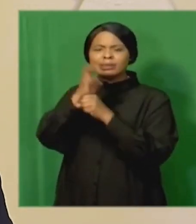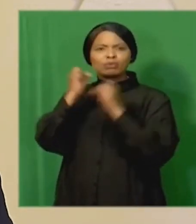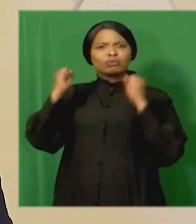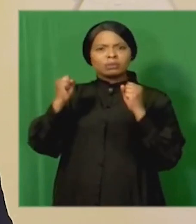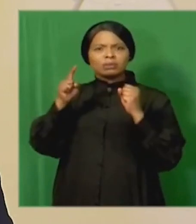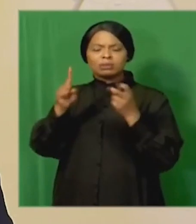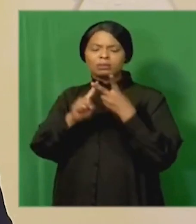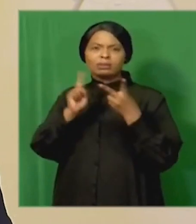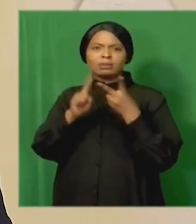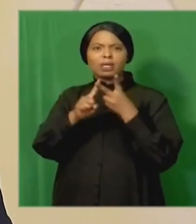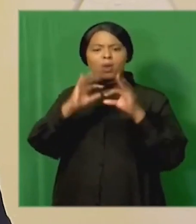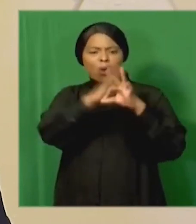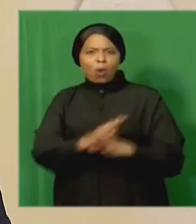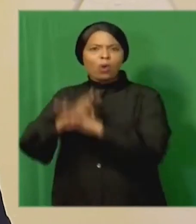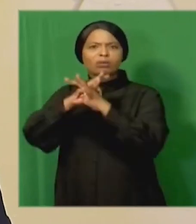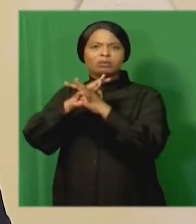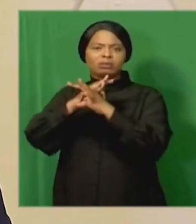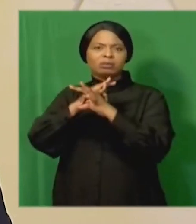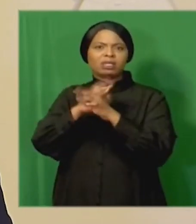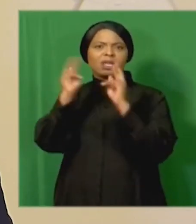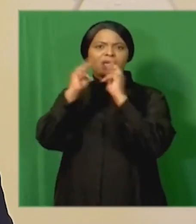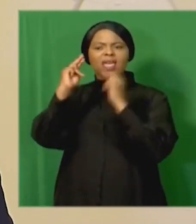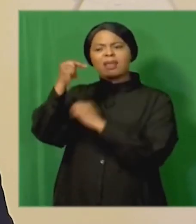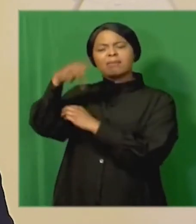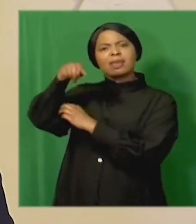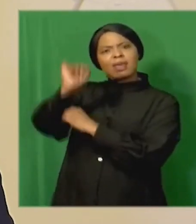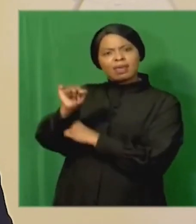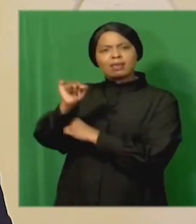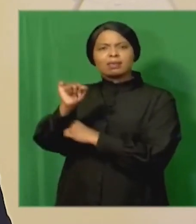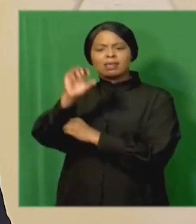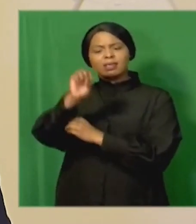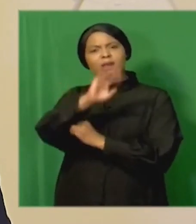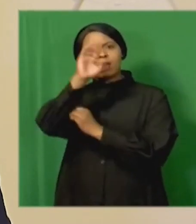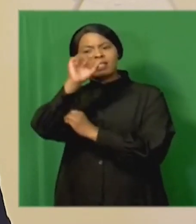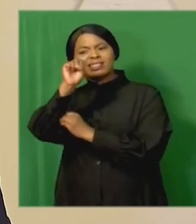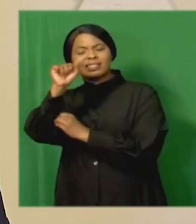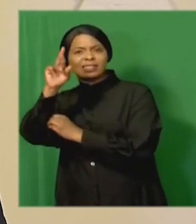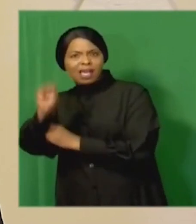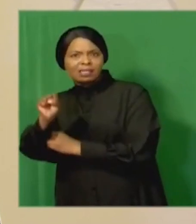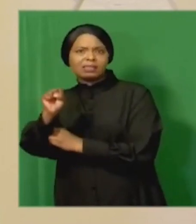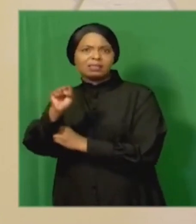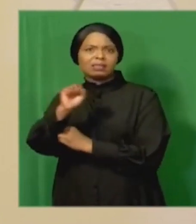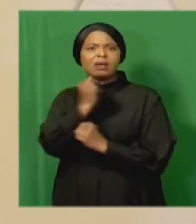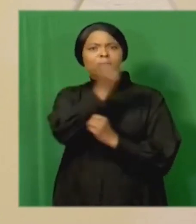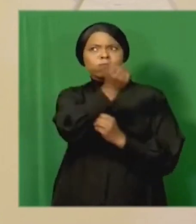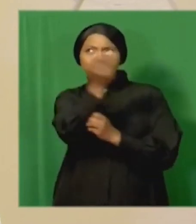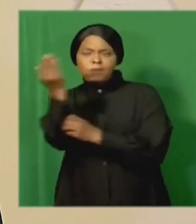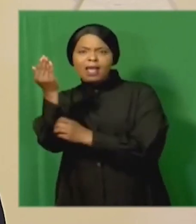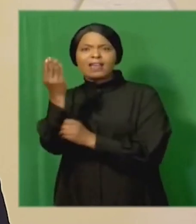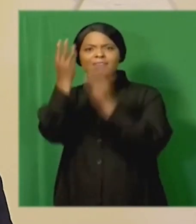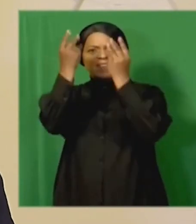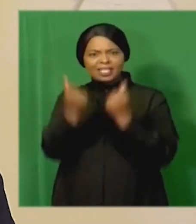Hawks the National Prosecuting Authority the South African Revenue Service SARS the